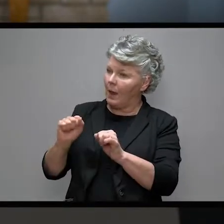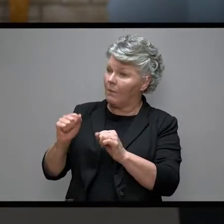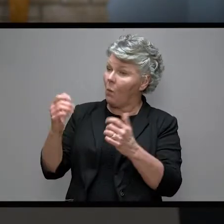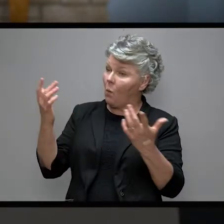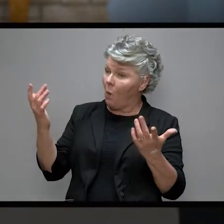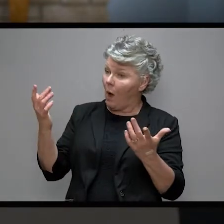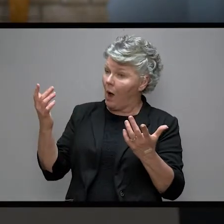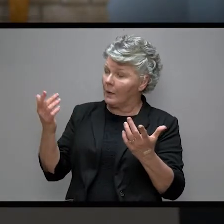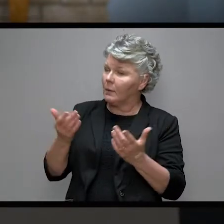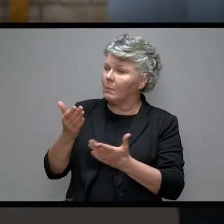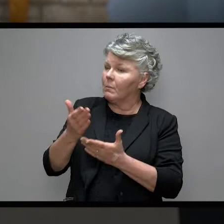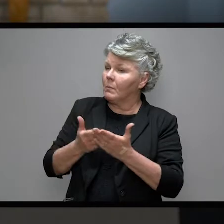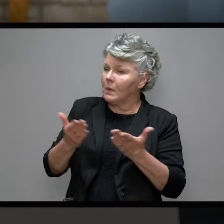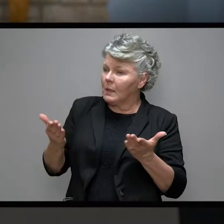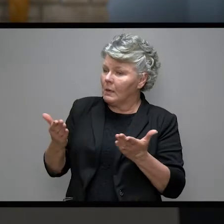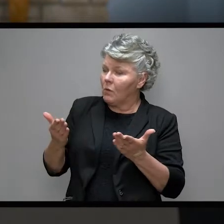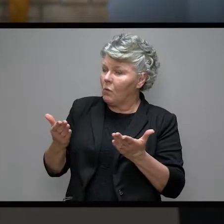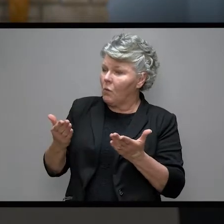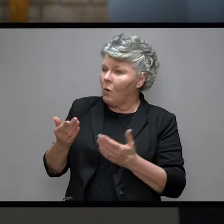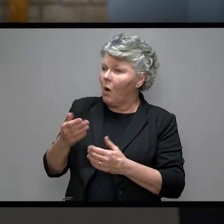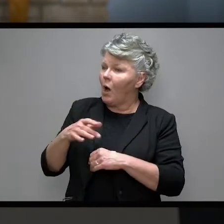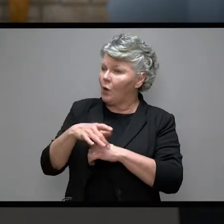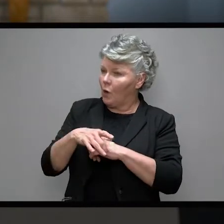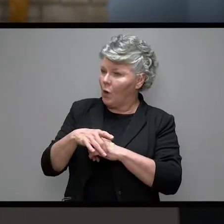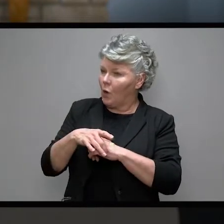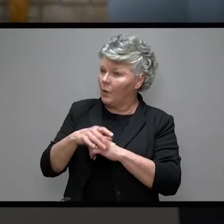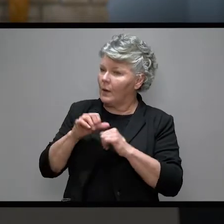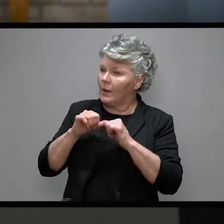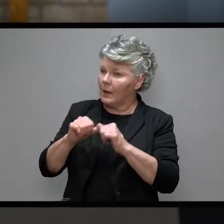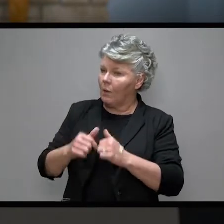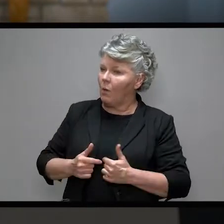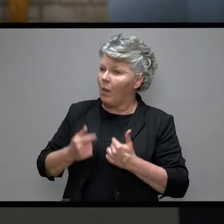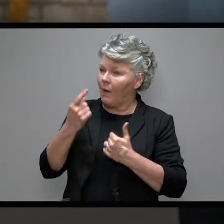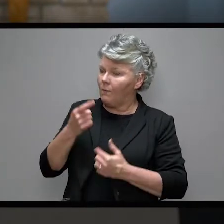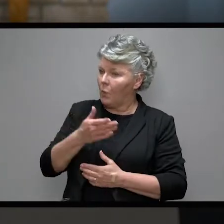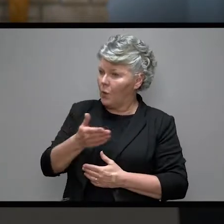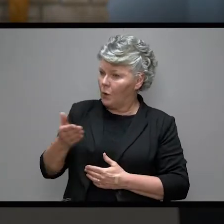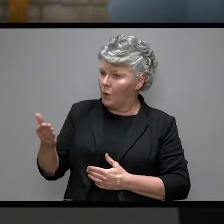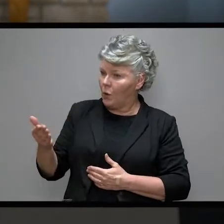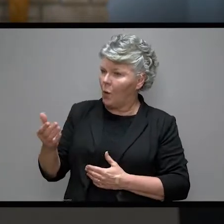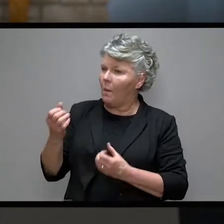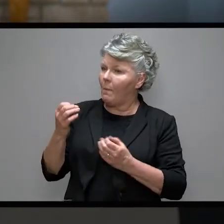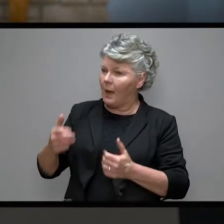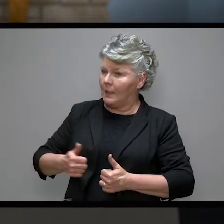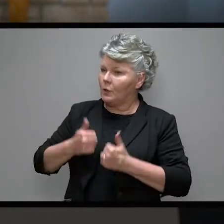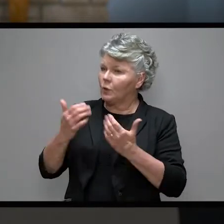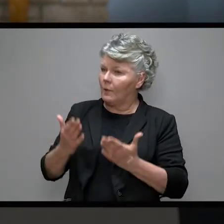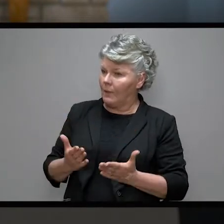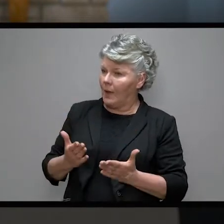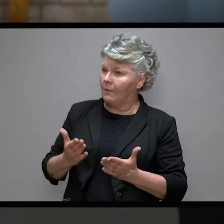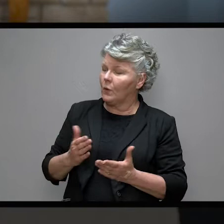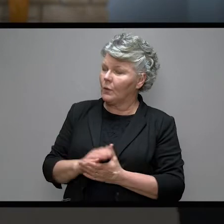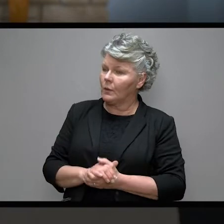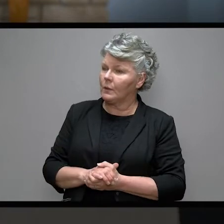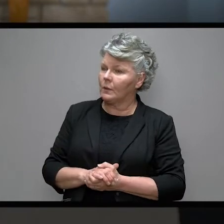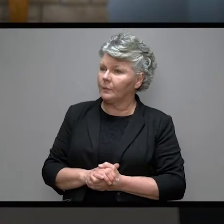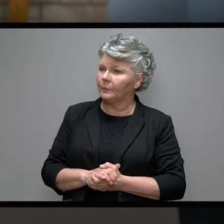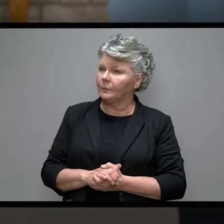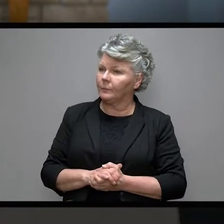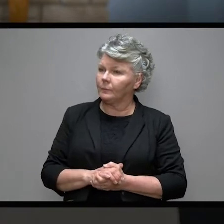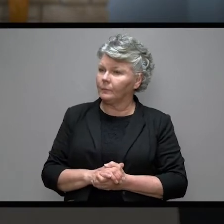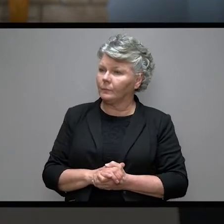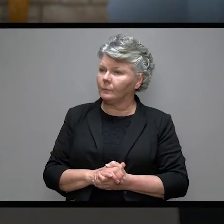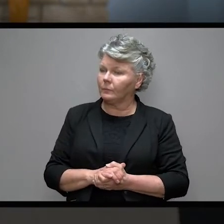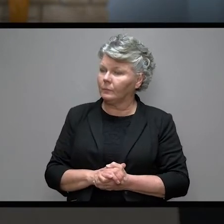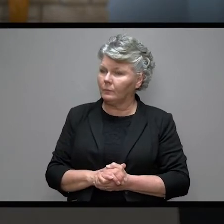you a remnant on earth, and to keep alive for you many survivors. So it